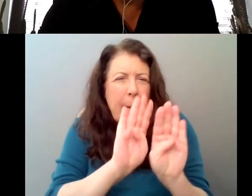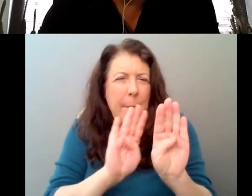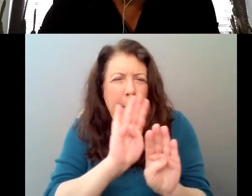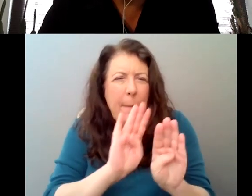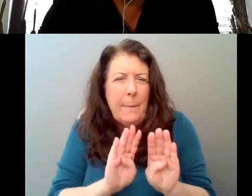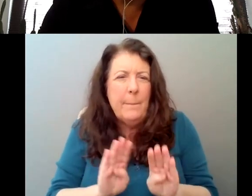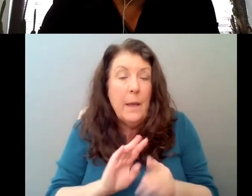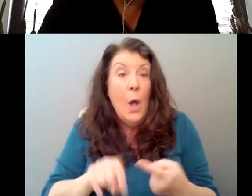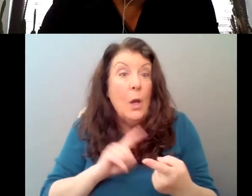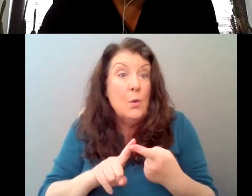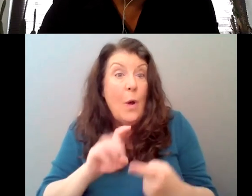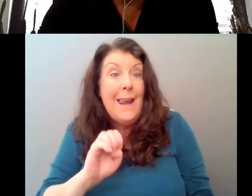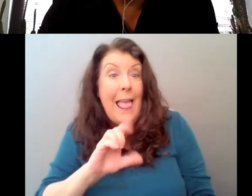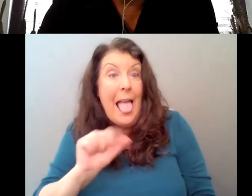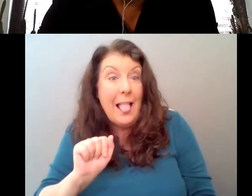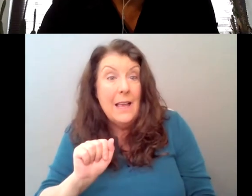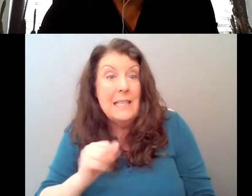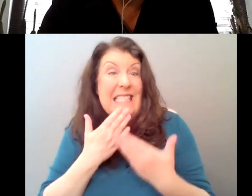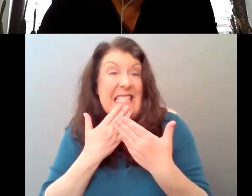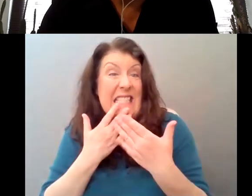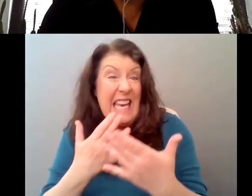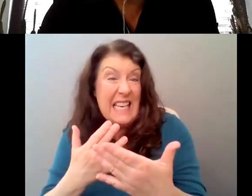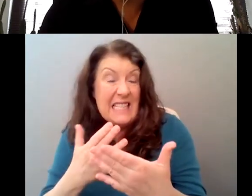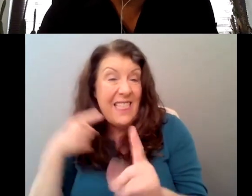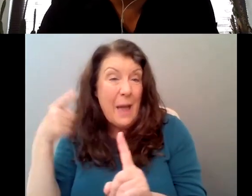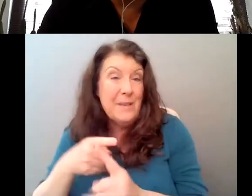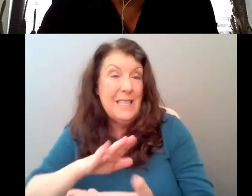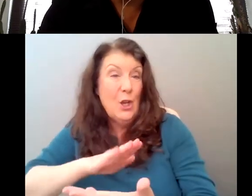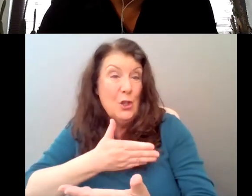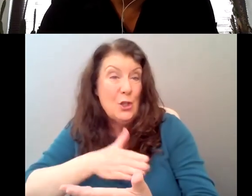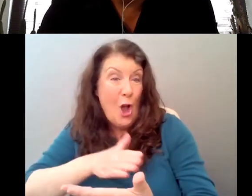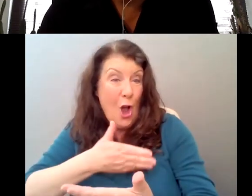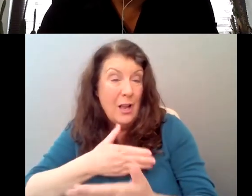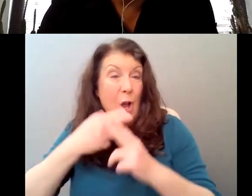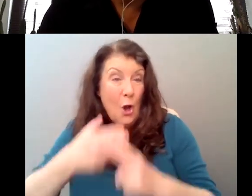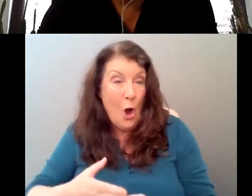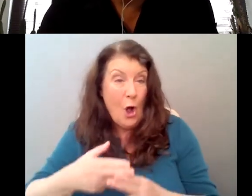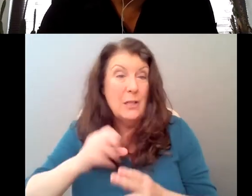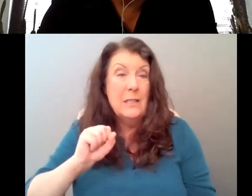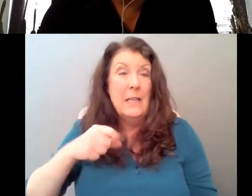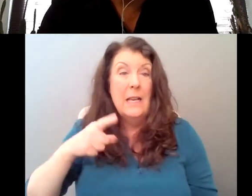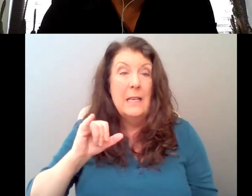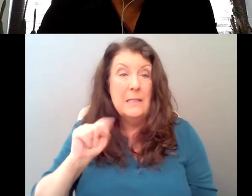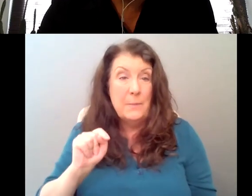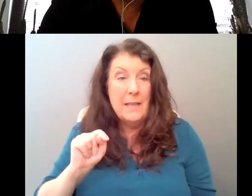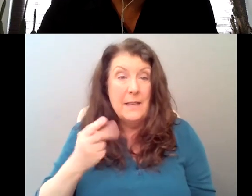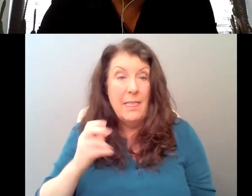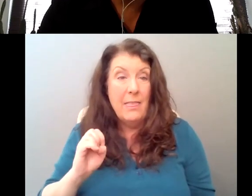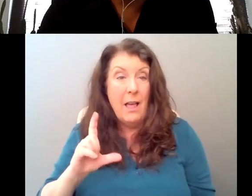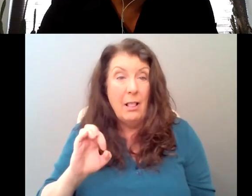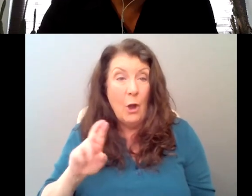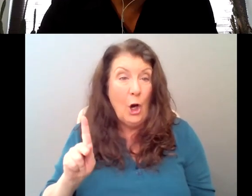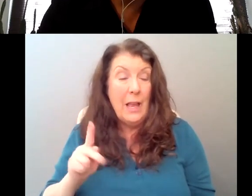sings the song Split the Lark that we made with our composers into a new song for her to sing,